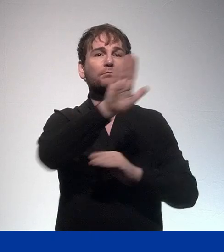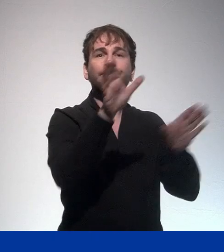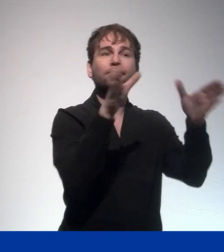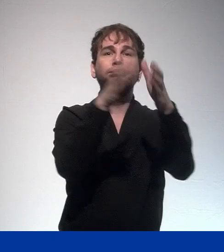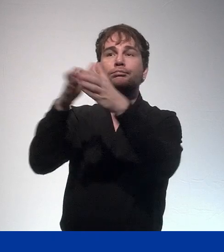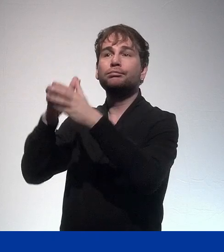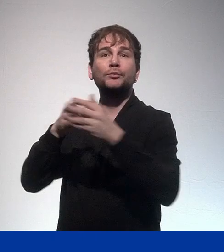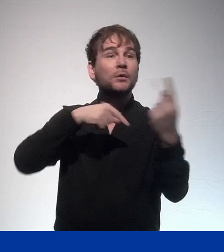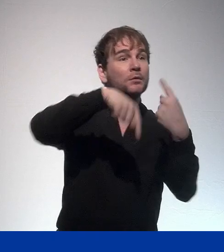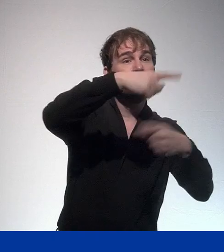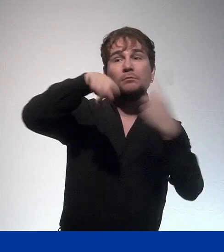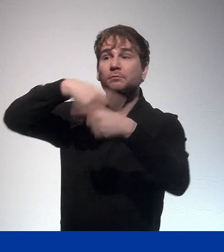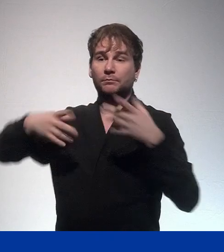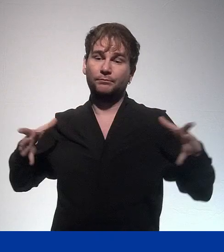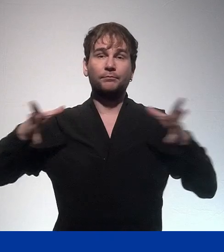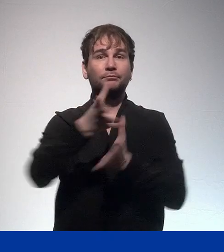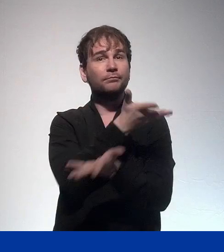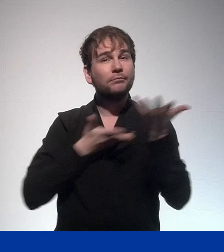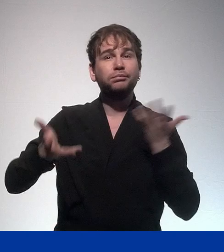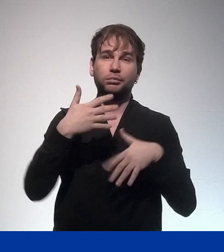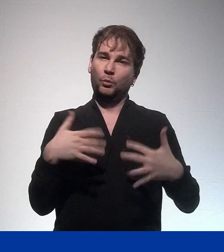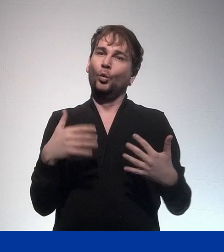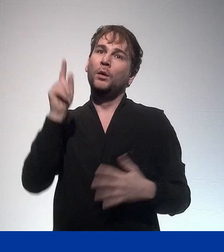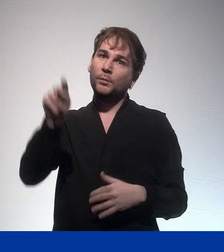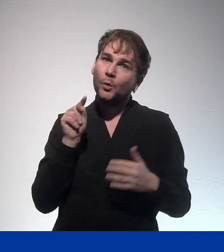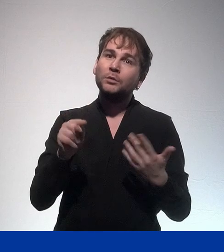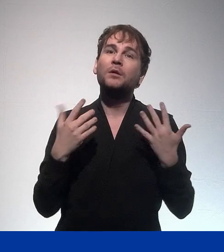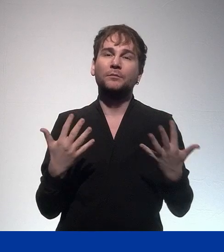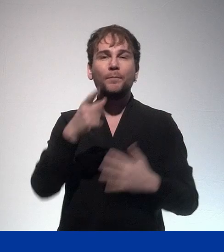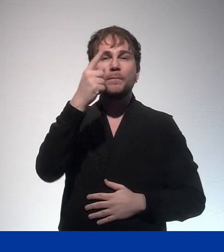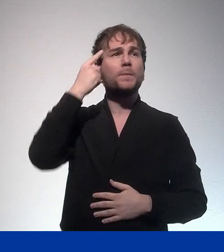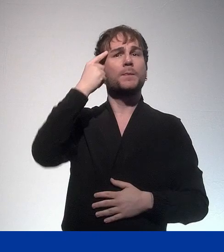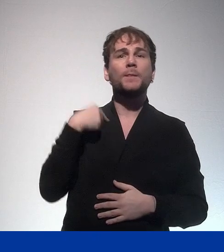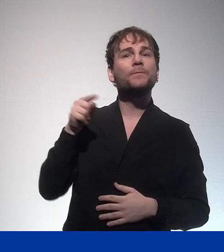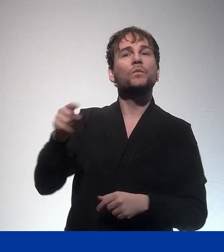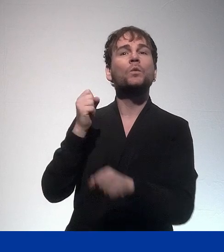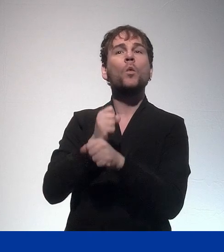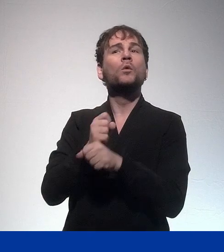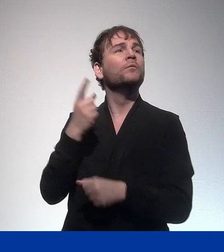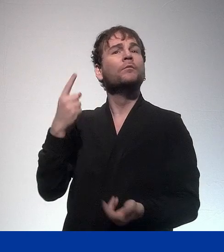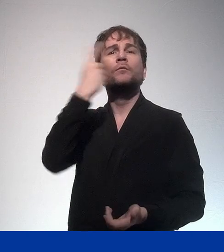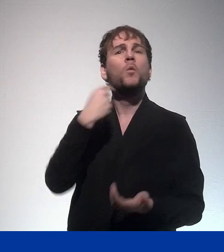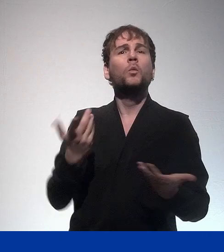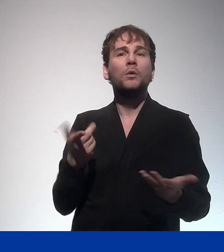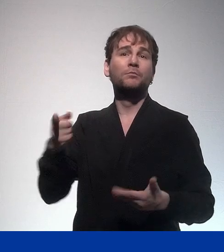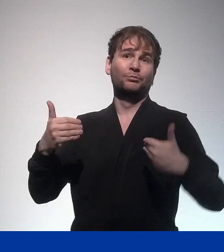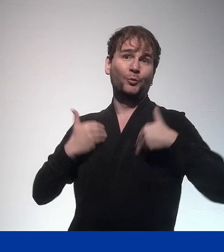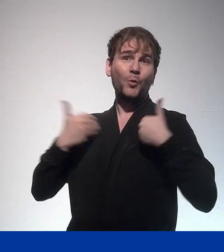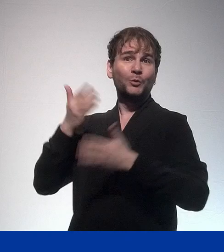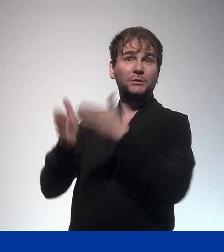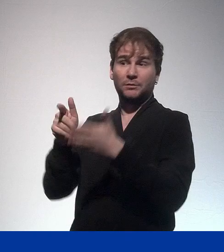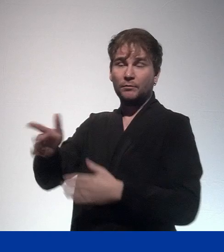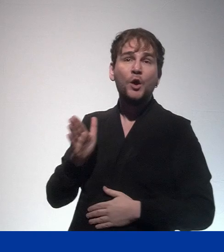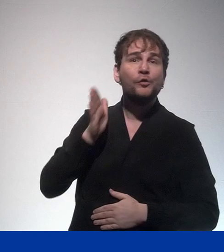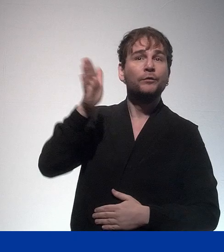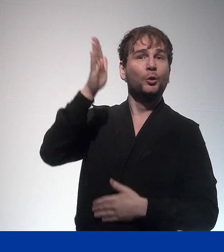European network and basically always to return to the thought of who are we doing this for? Of course, young people who